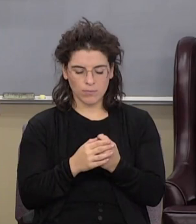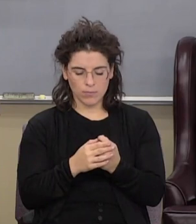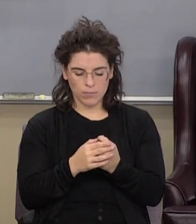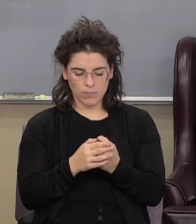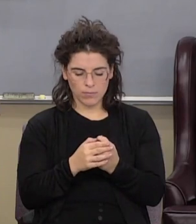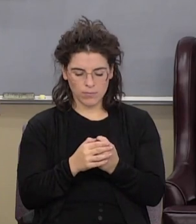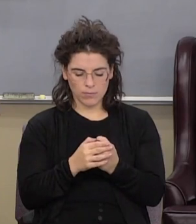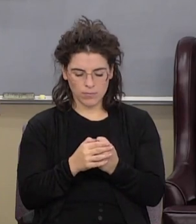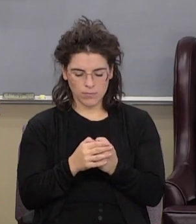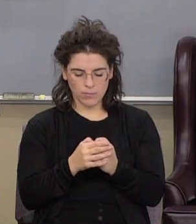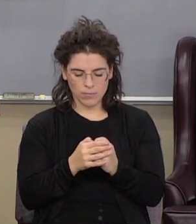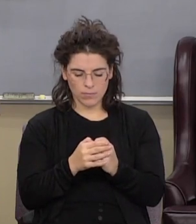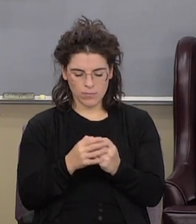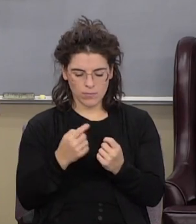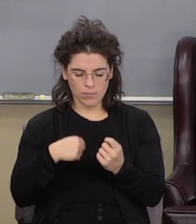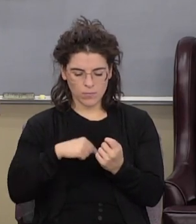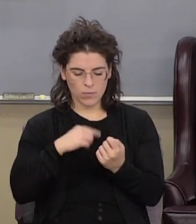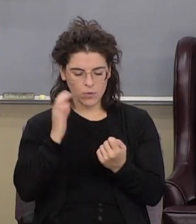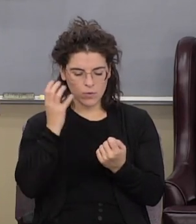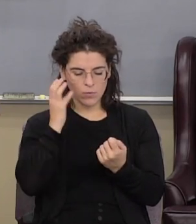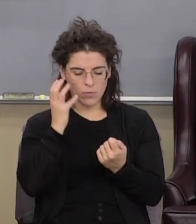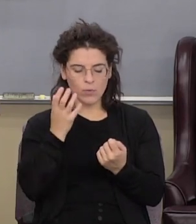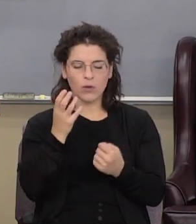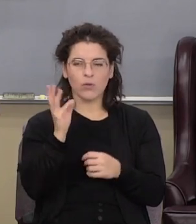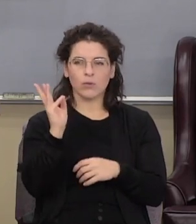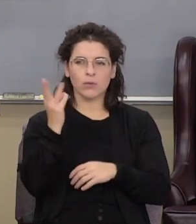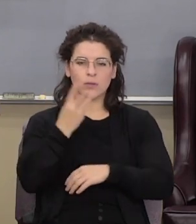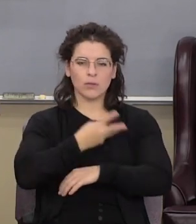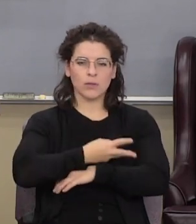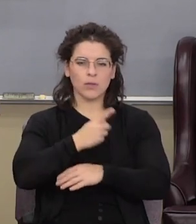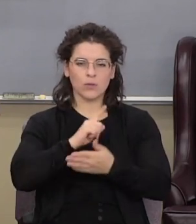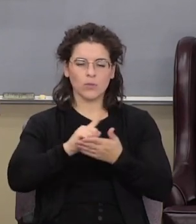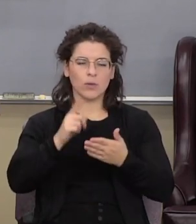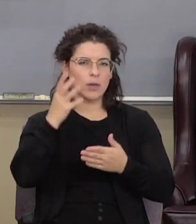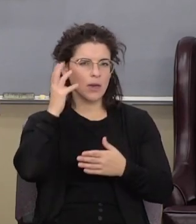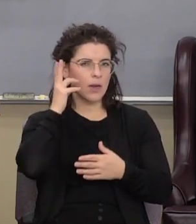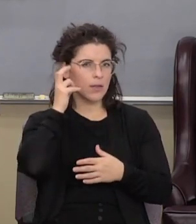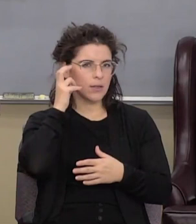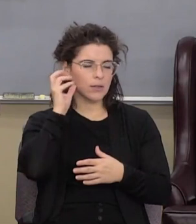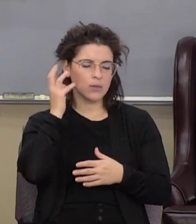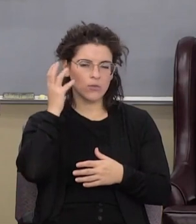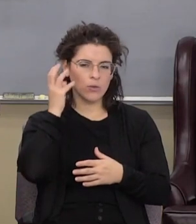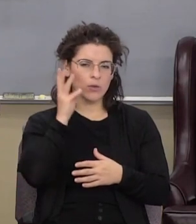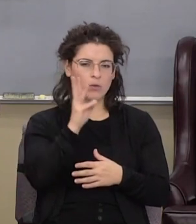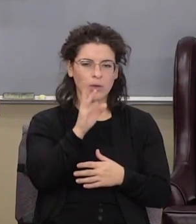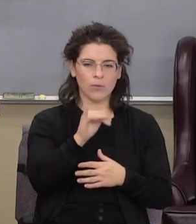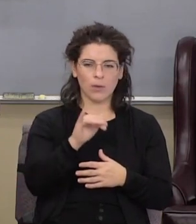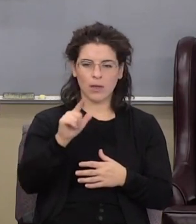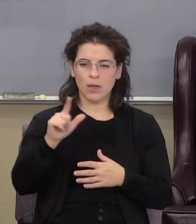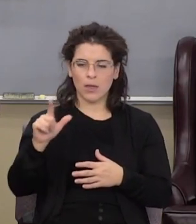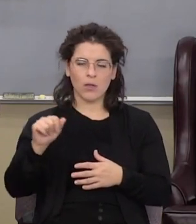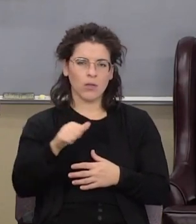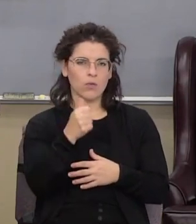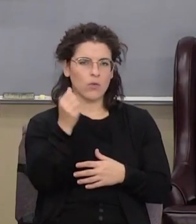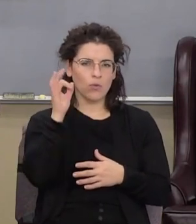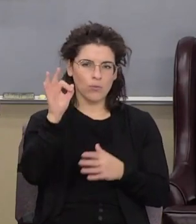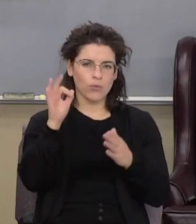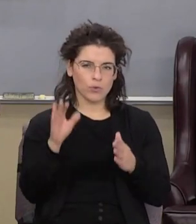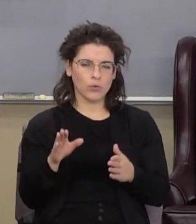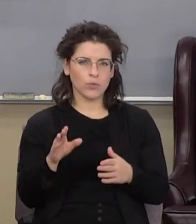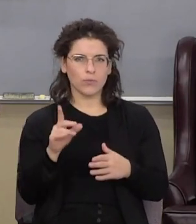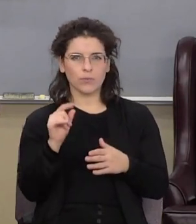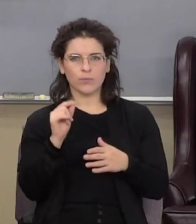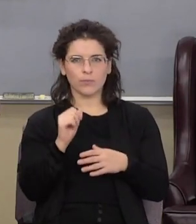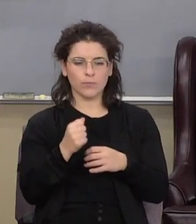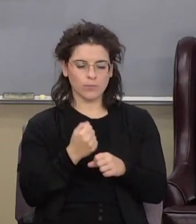now we're on the radio six days a week on WYLL I listen to the radio station and I hear people talk well for you know 20